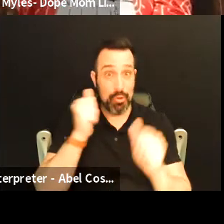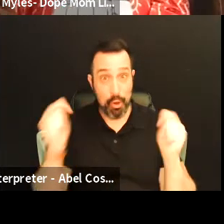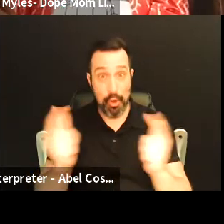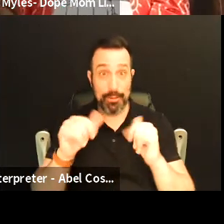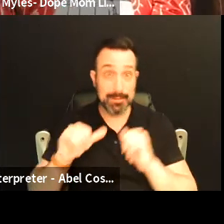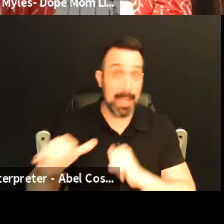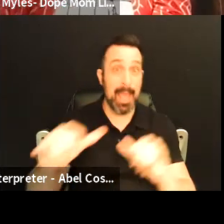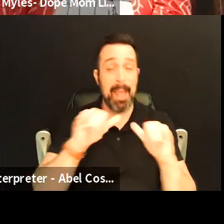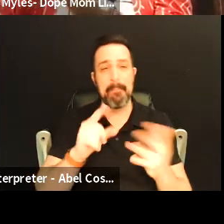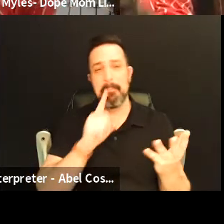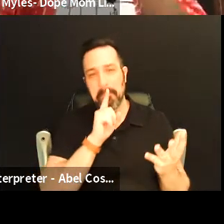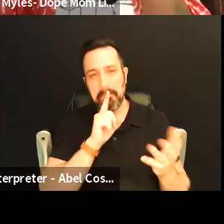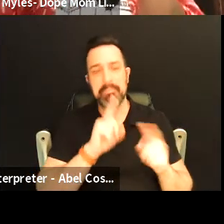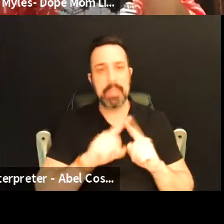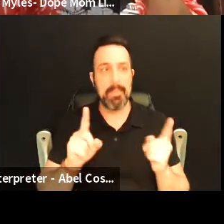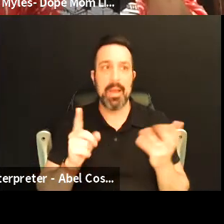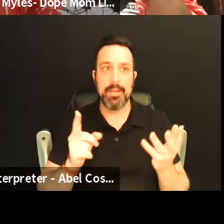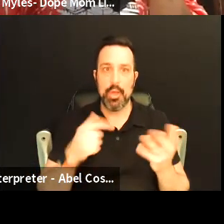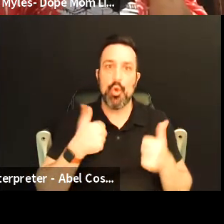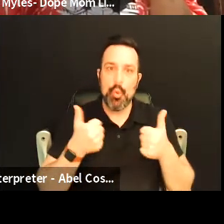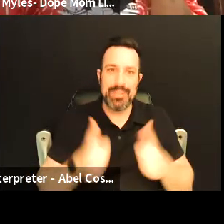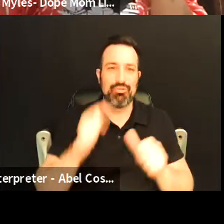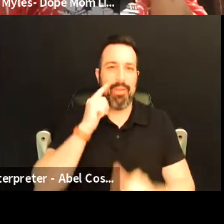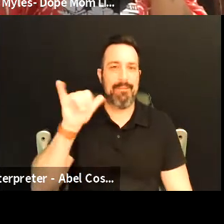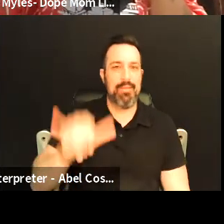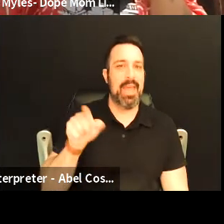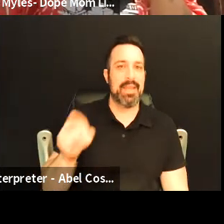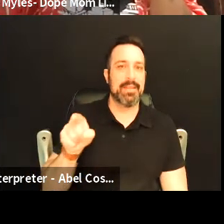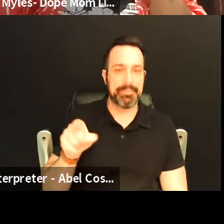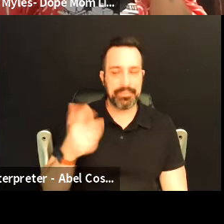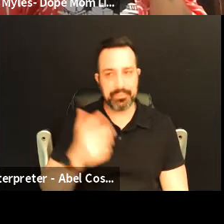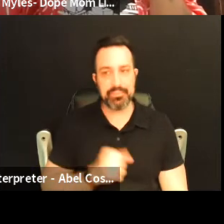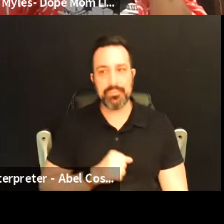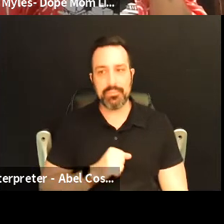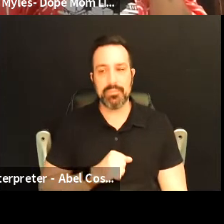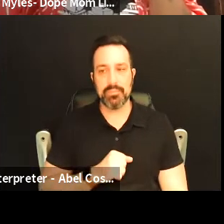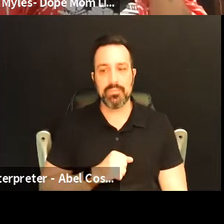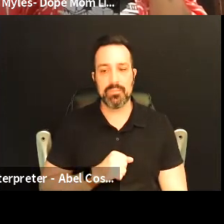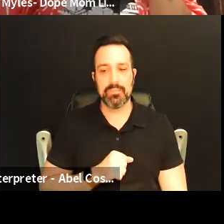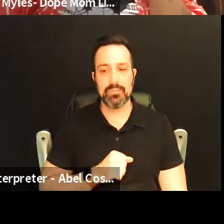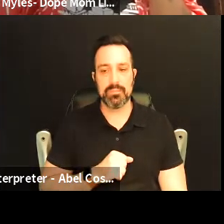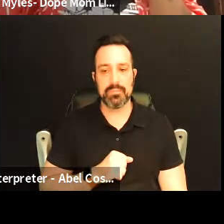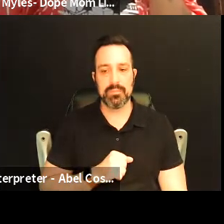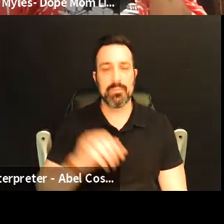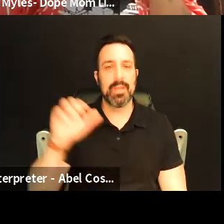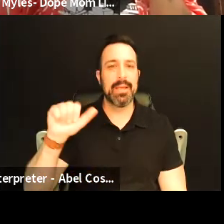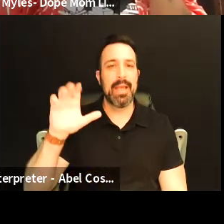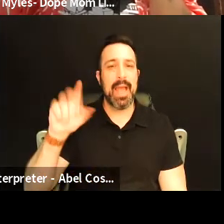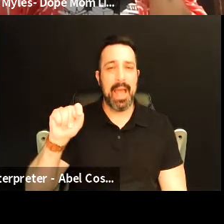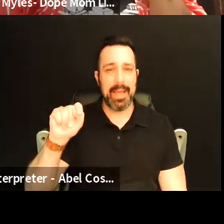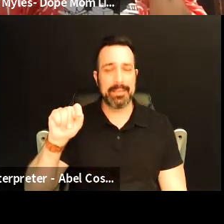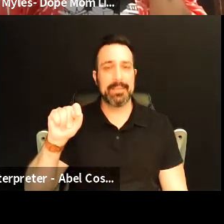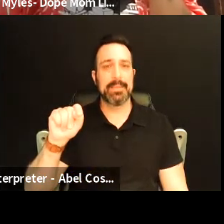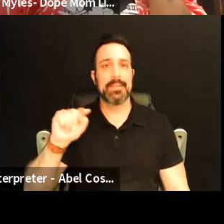but um we're certainly that's what we strive for um and um the the um ACT turns around